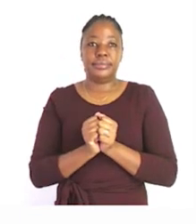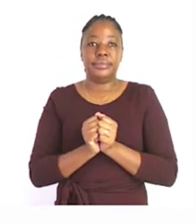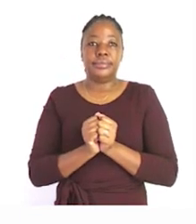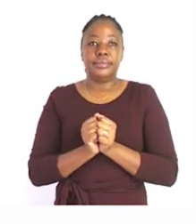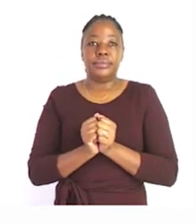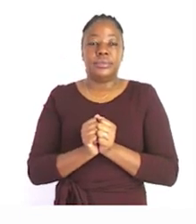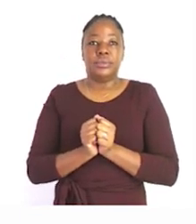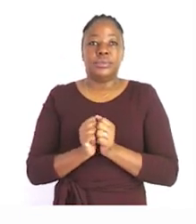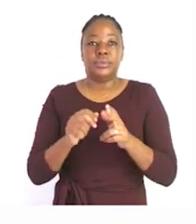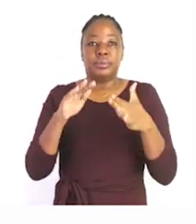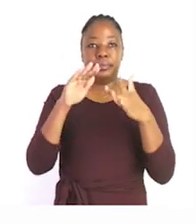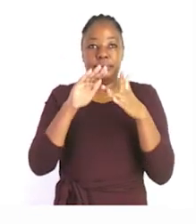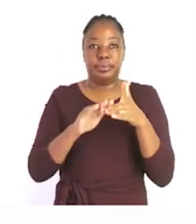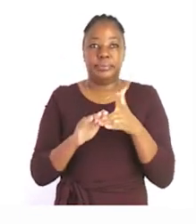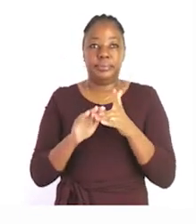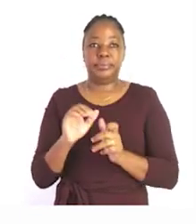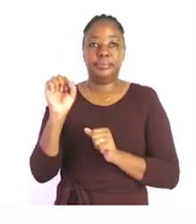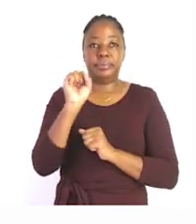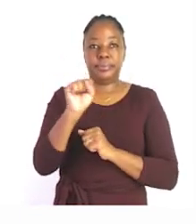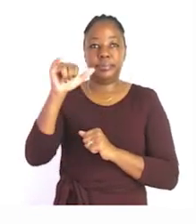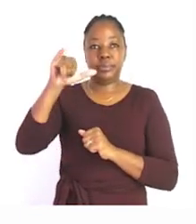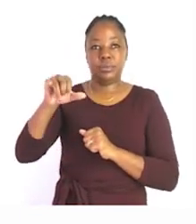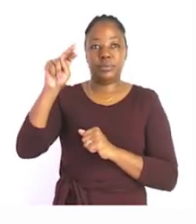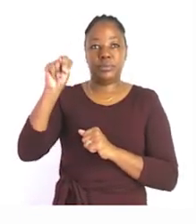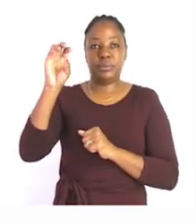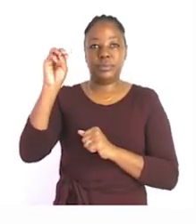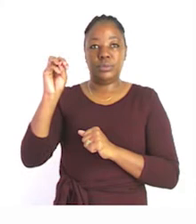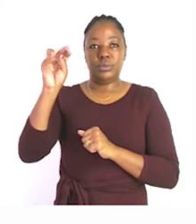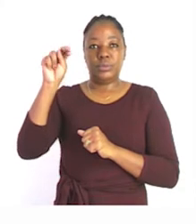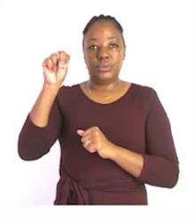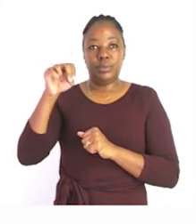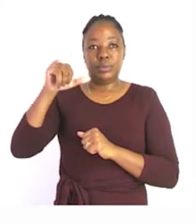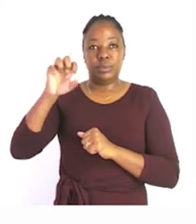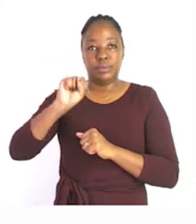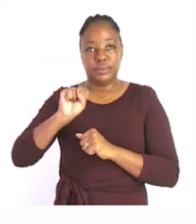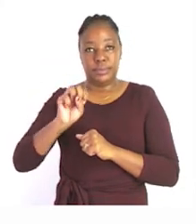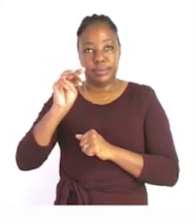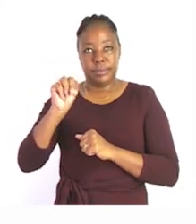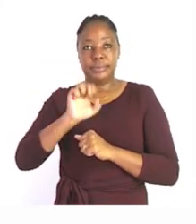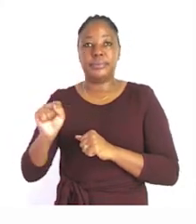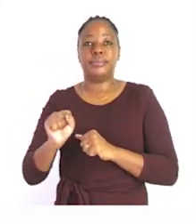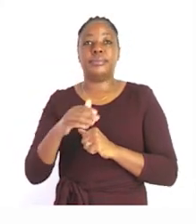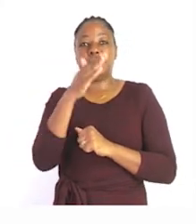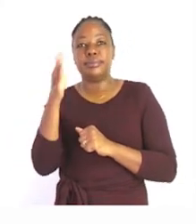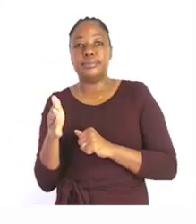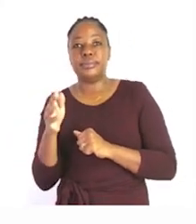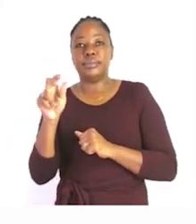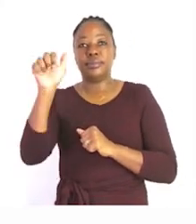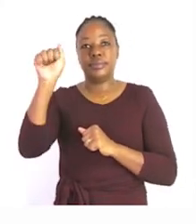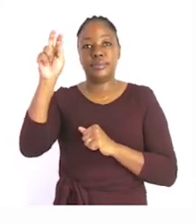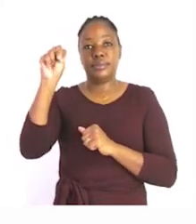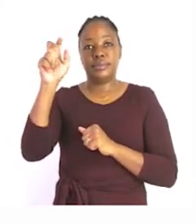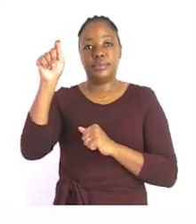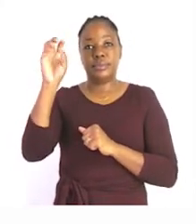be discussing synonyms synonyms antonyms i know these are very weird sounding words so